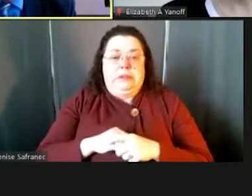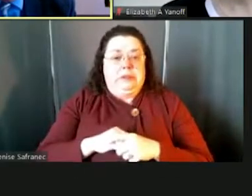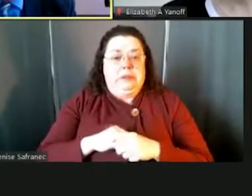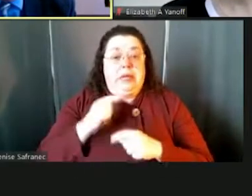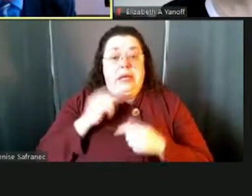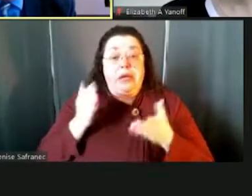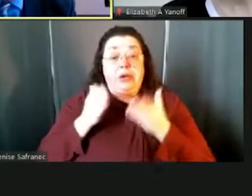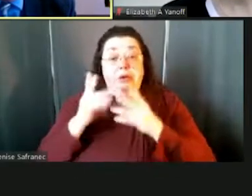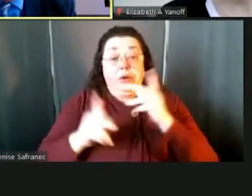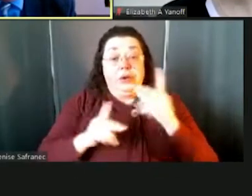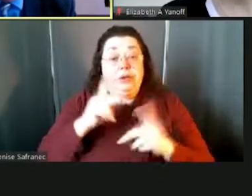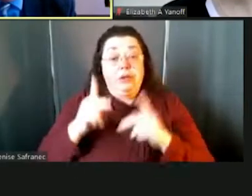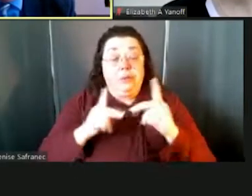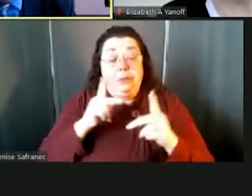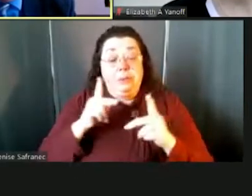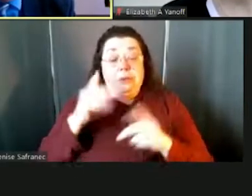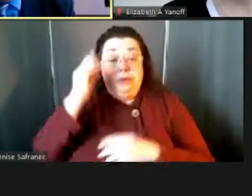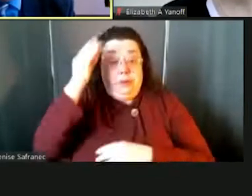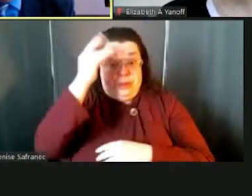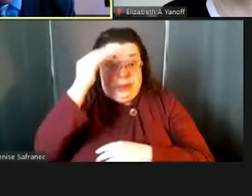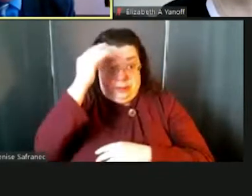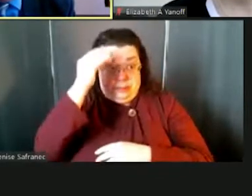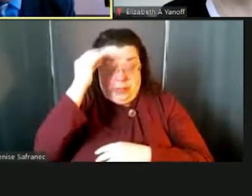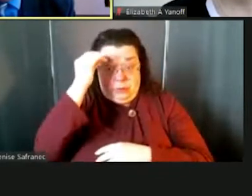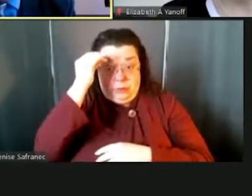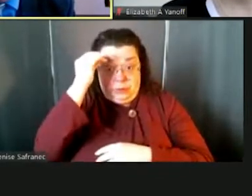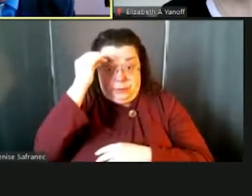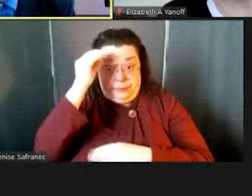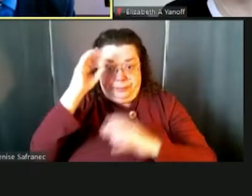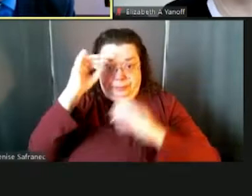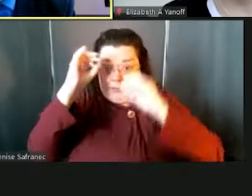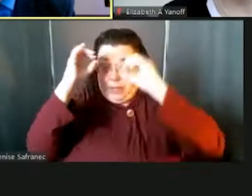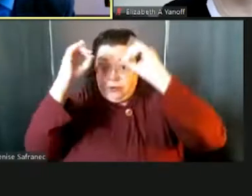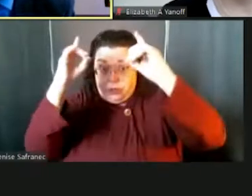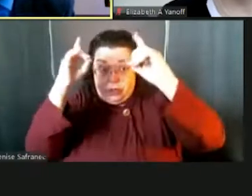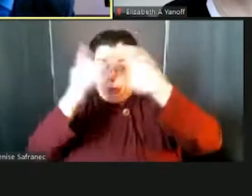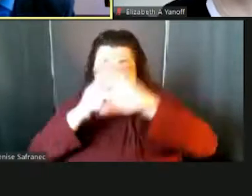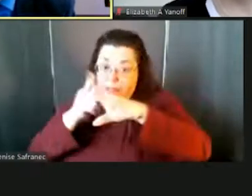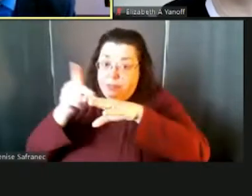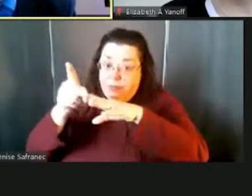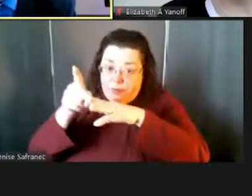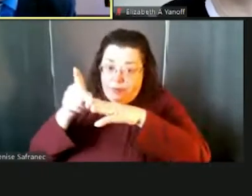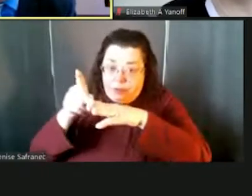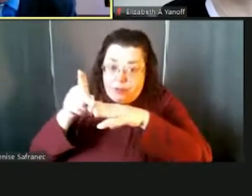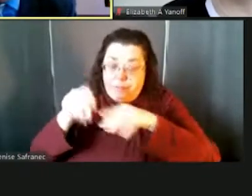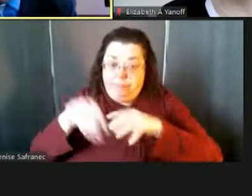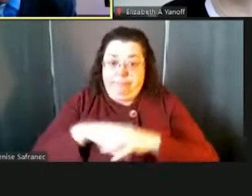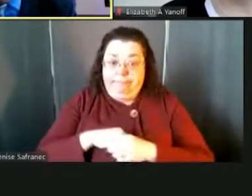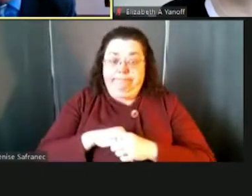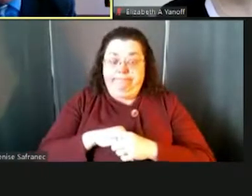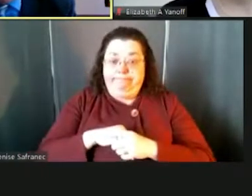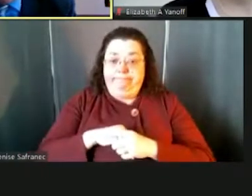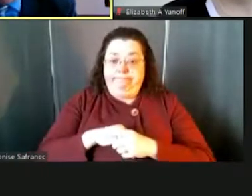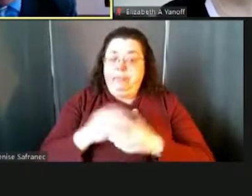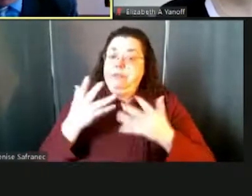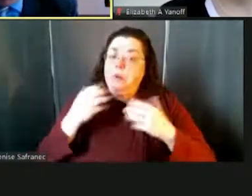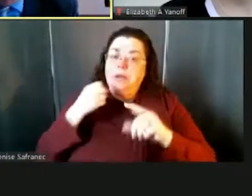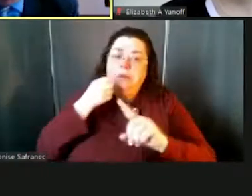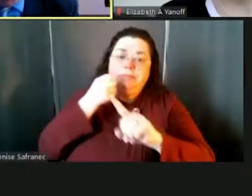encourage people to really consider education as an avenue to really have an impact on,